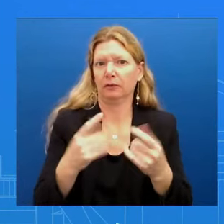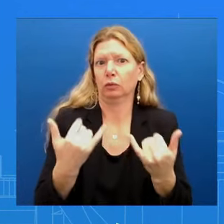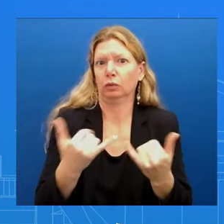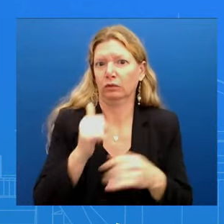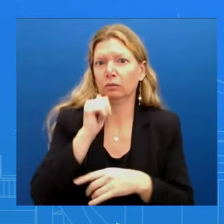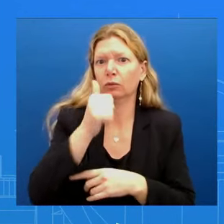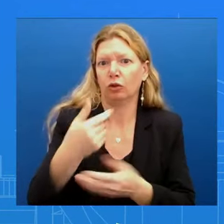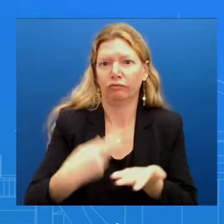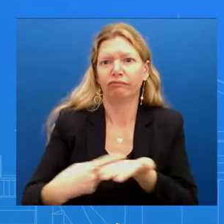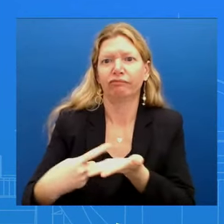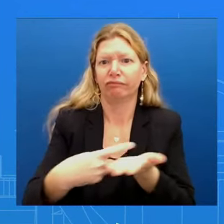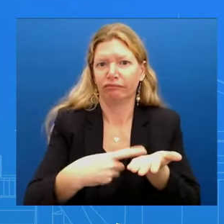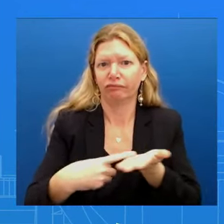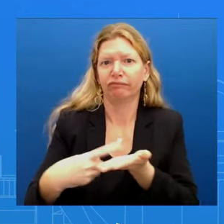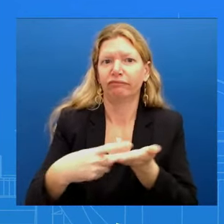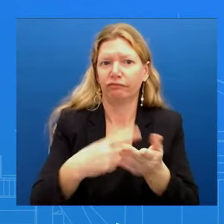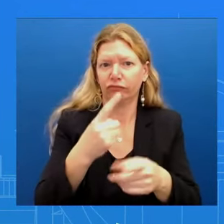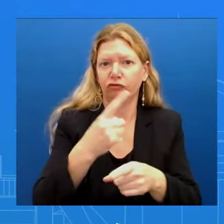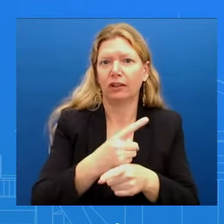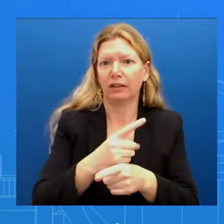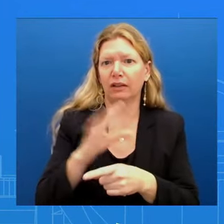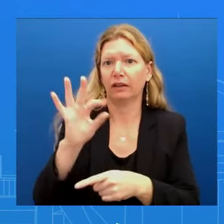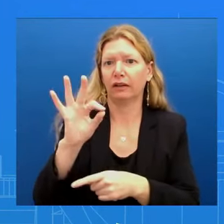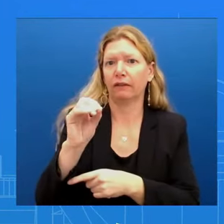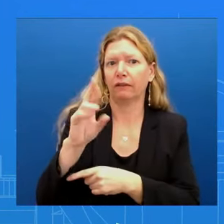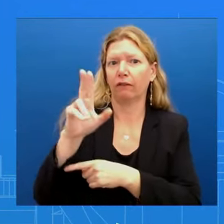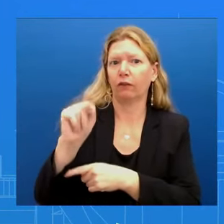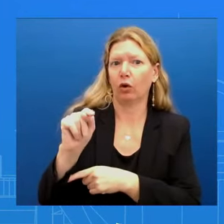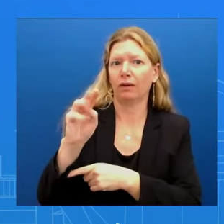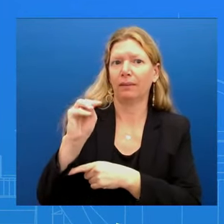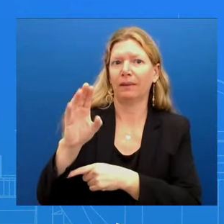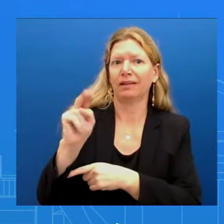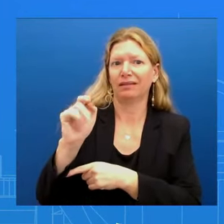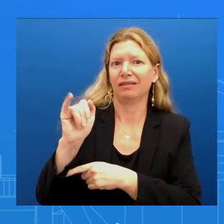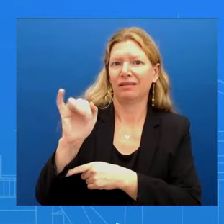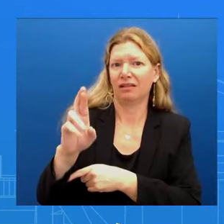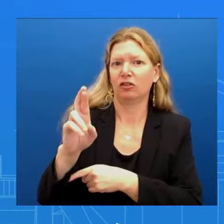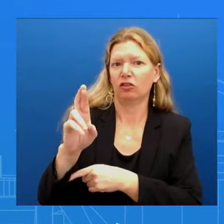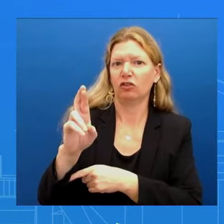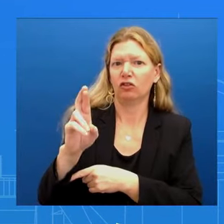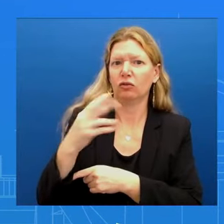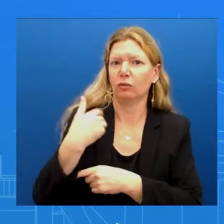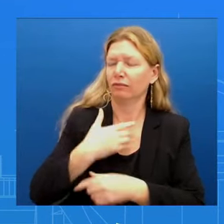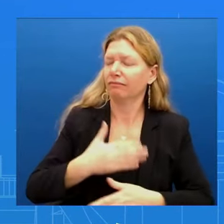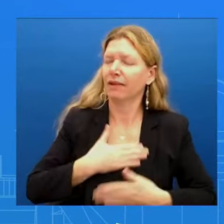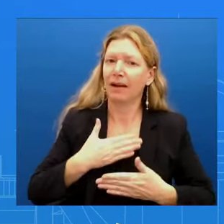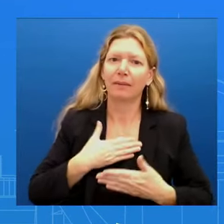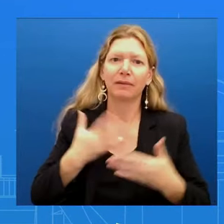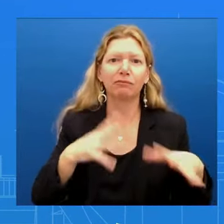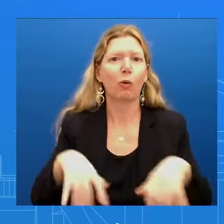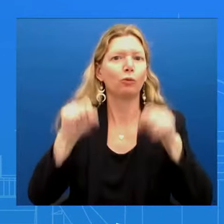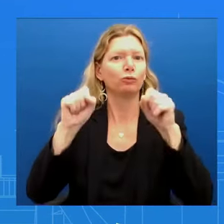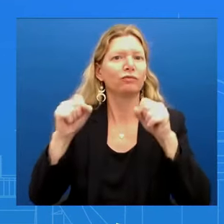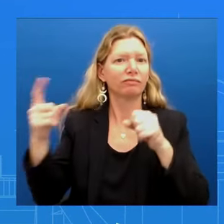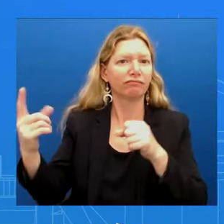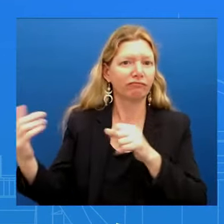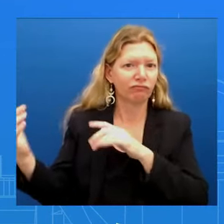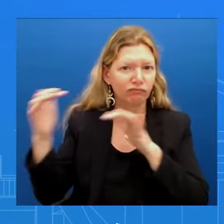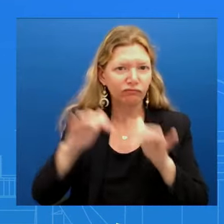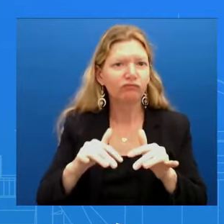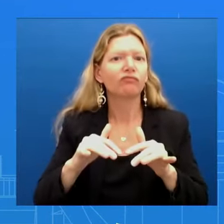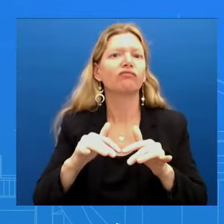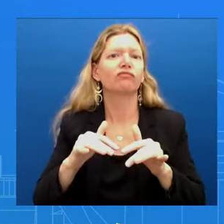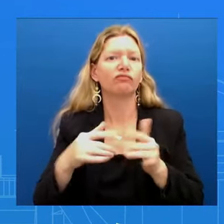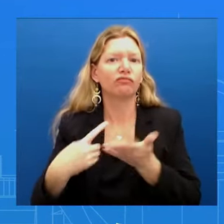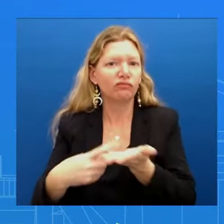to host them look forward to seeing where we can get but the idea really is to start to set out the general parameters of what that